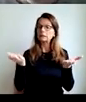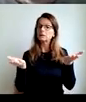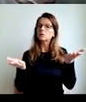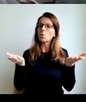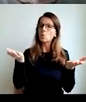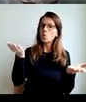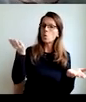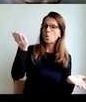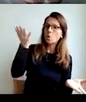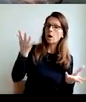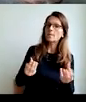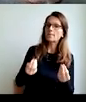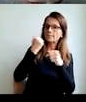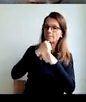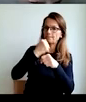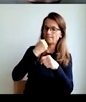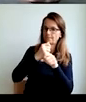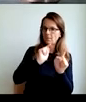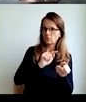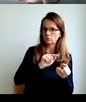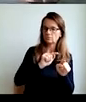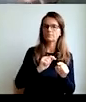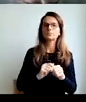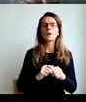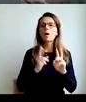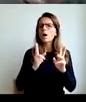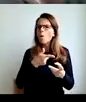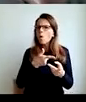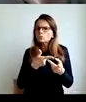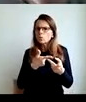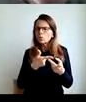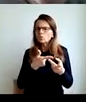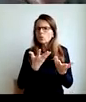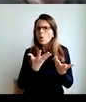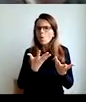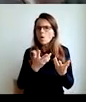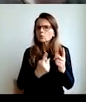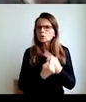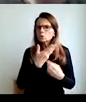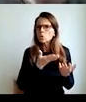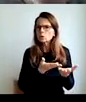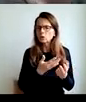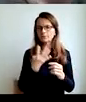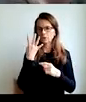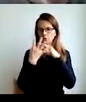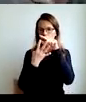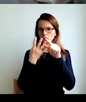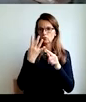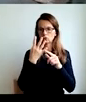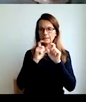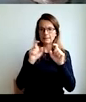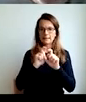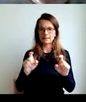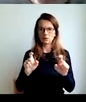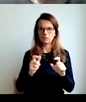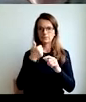a thousand people to die a year, so excessive work is a problem, how we got here, there are four reasons